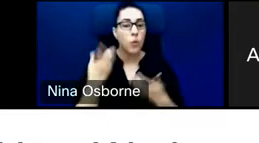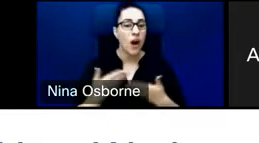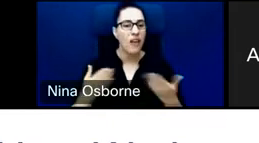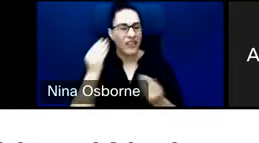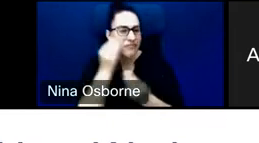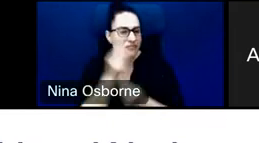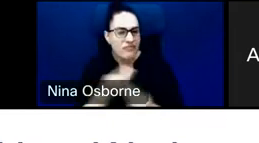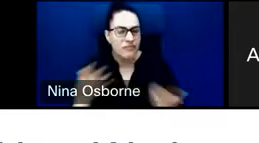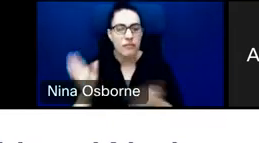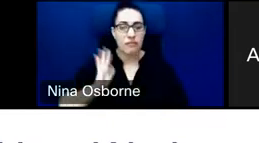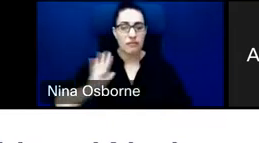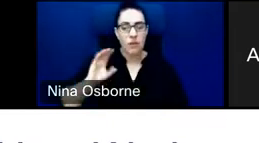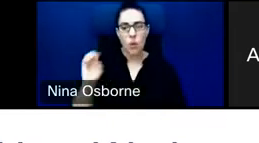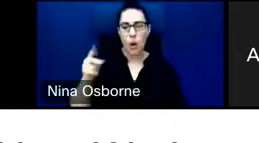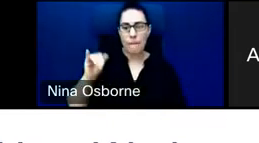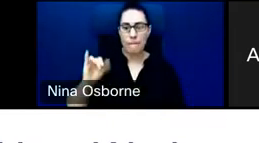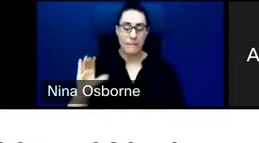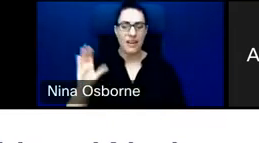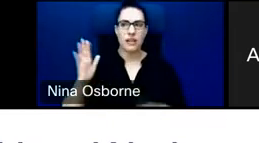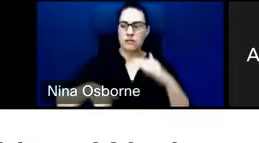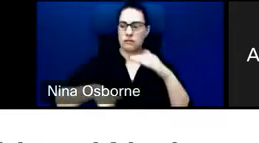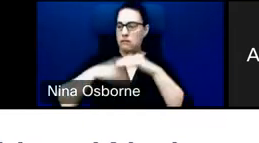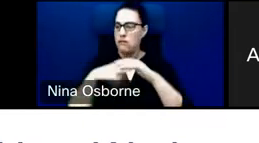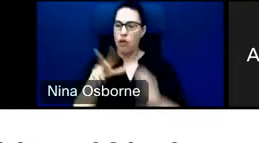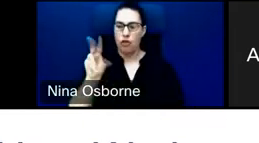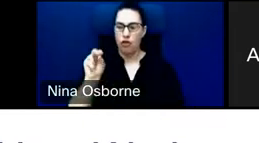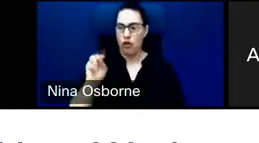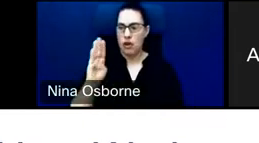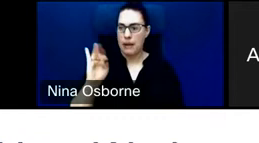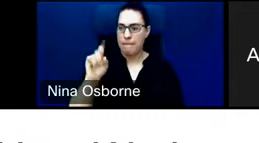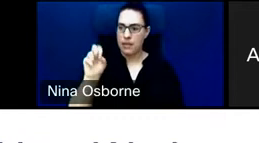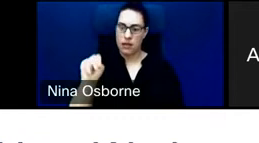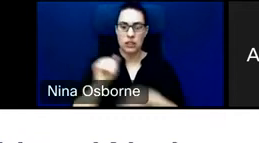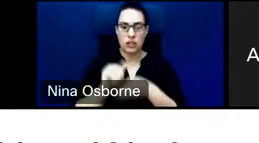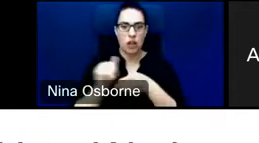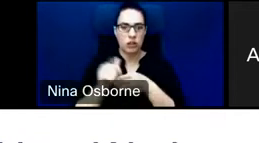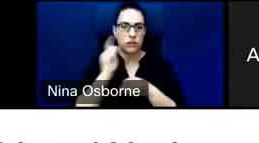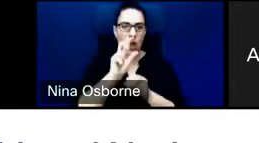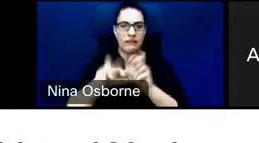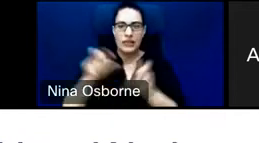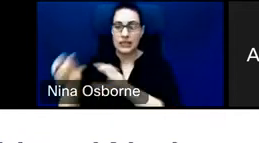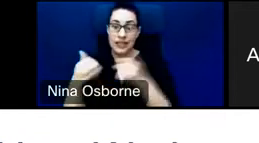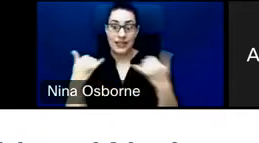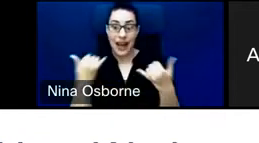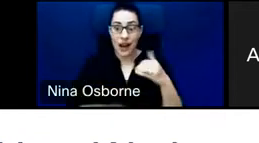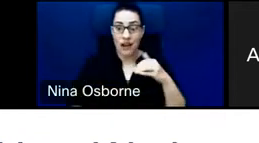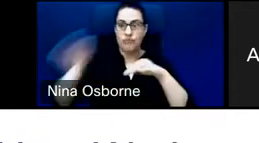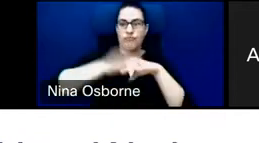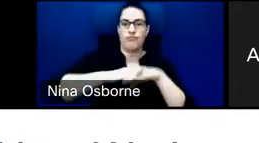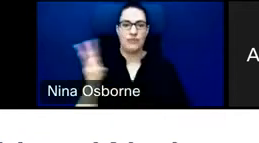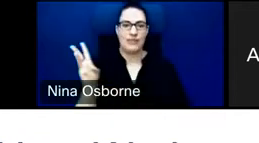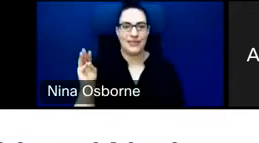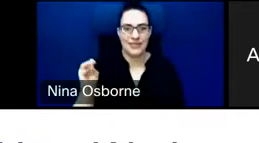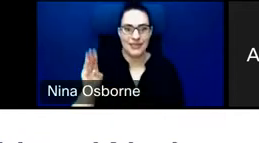cap of about 30 billion. That's now grown to $60 billion. But our goal isn't just about the money. It's about making sure that we